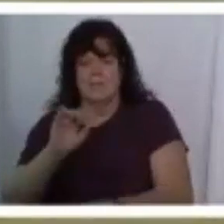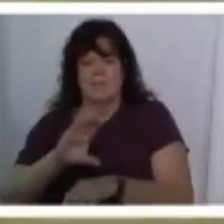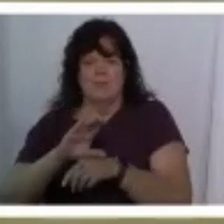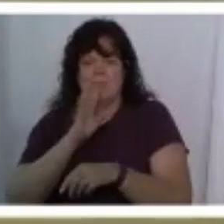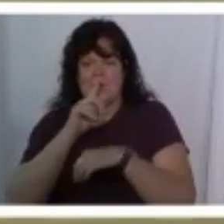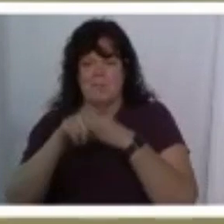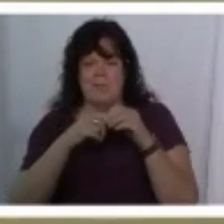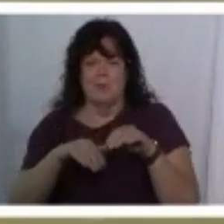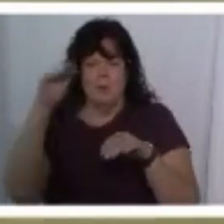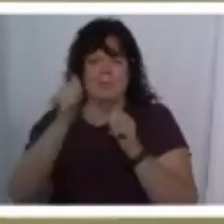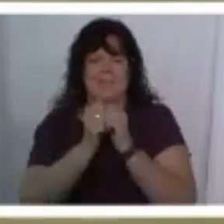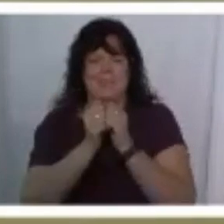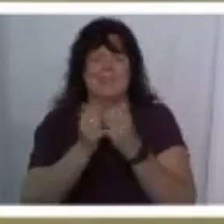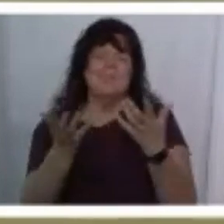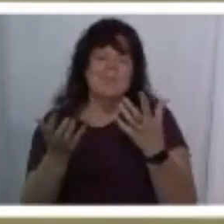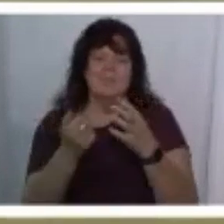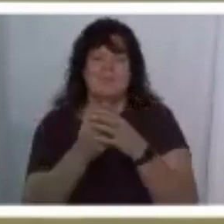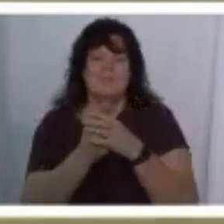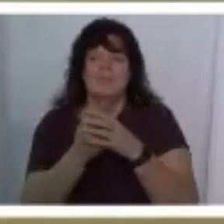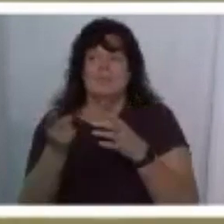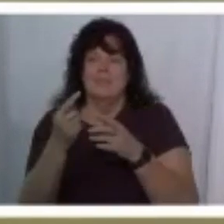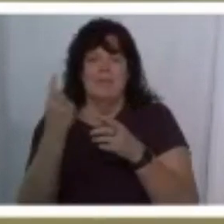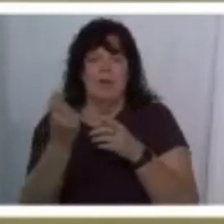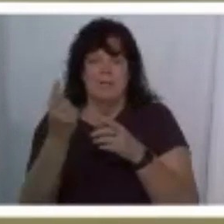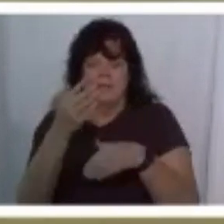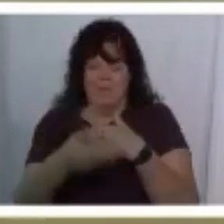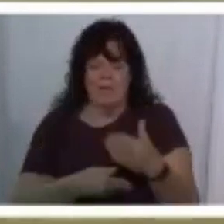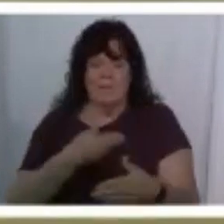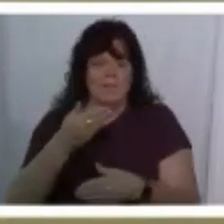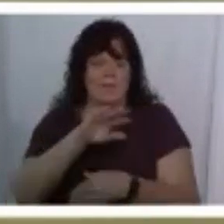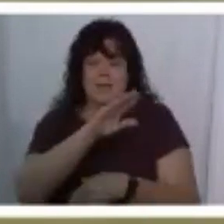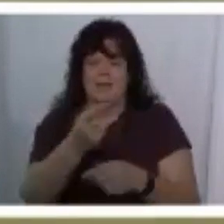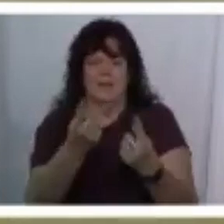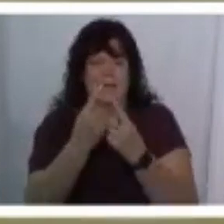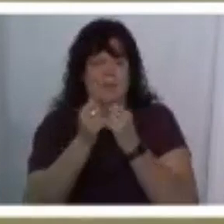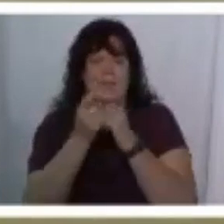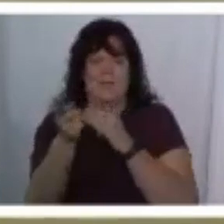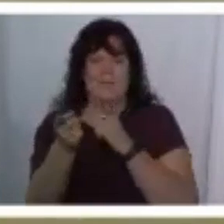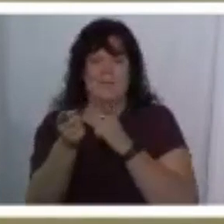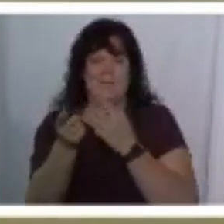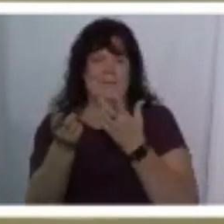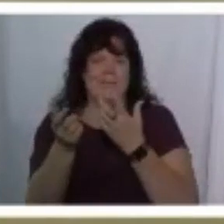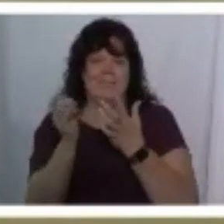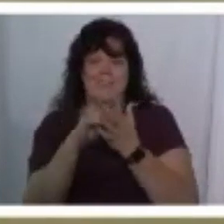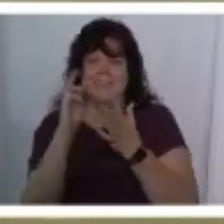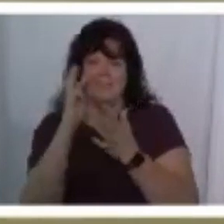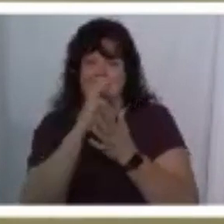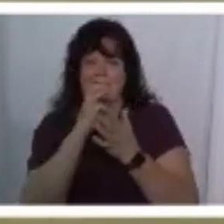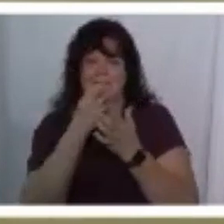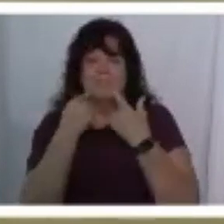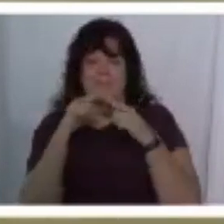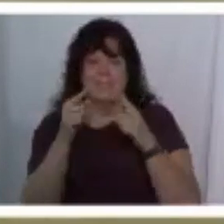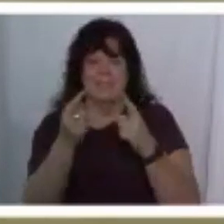um so i grew up or not grew up they they were always inviting me and i never came with them um which is weird that i came